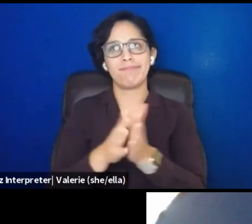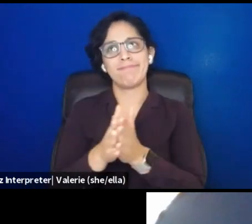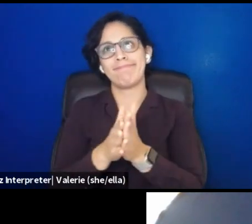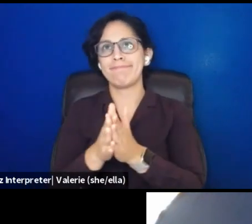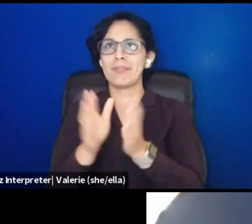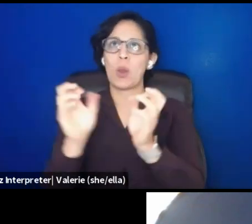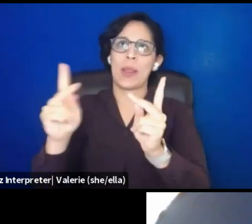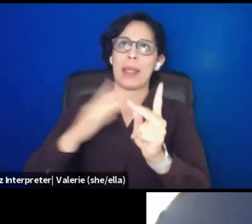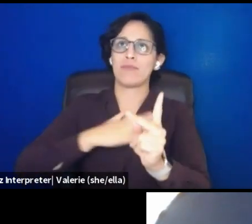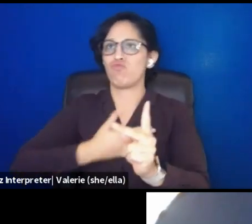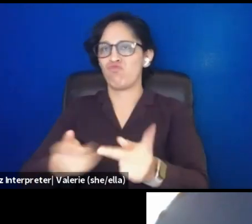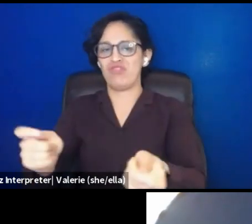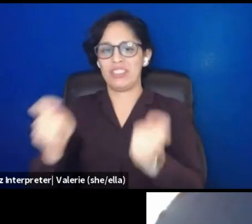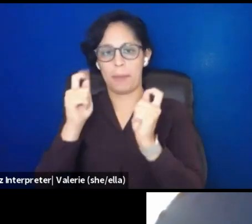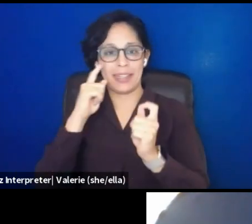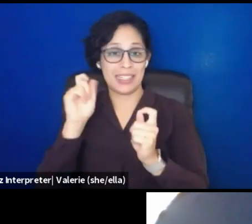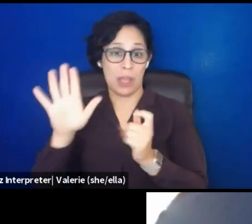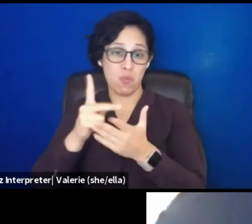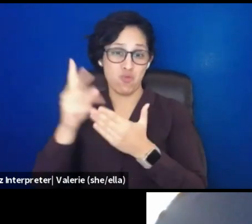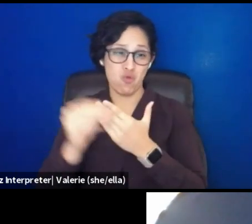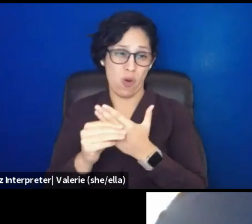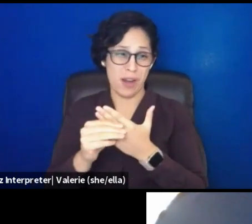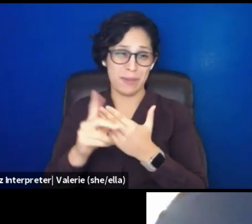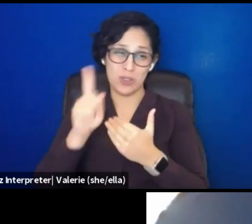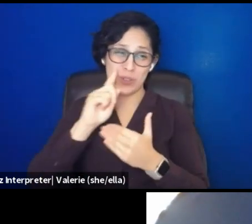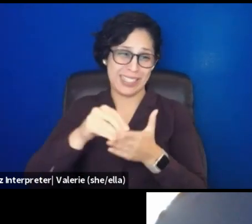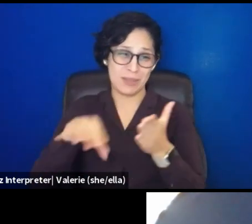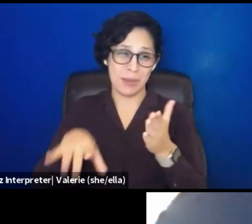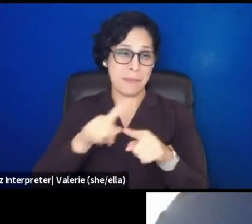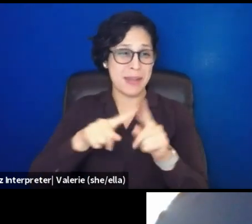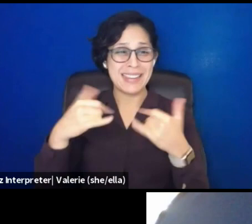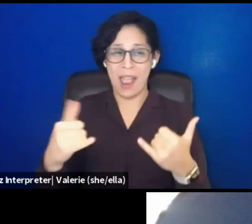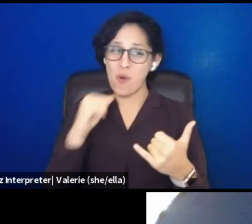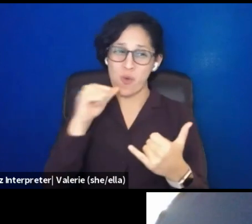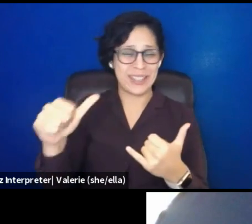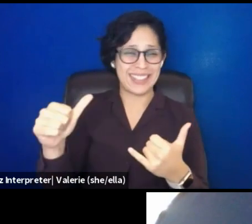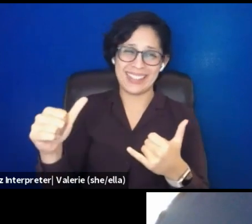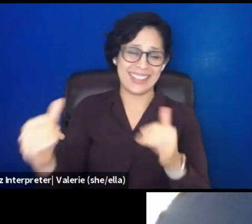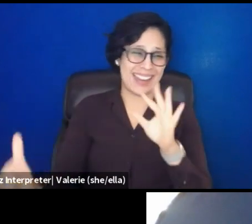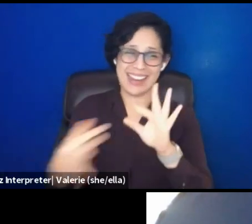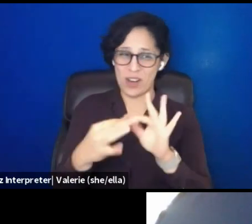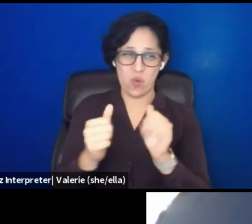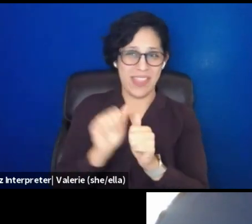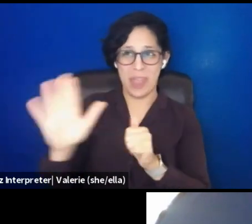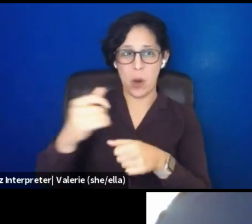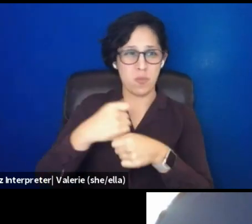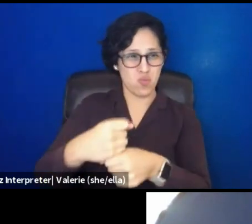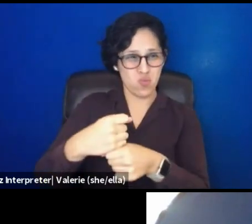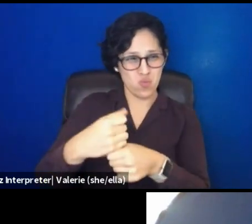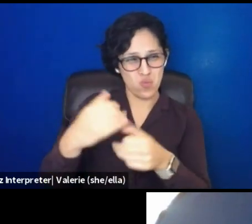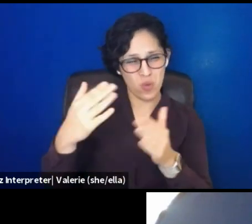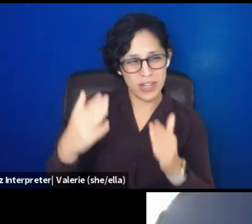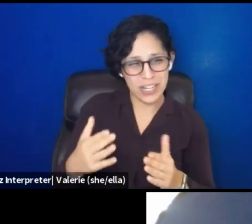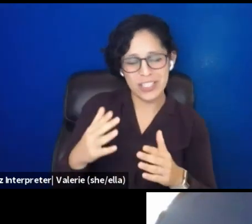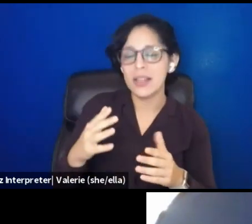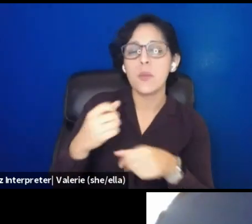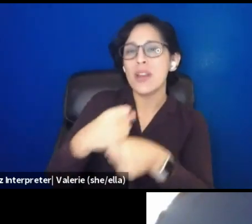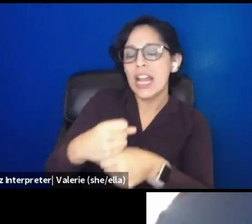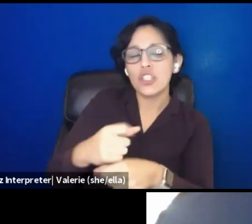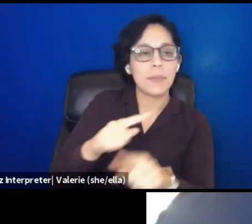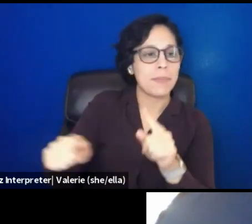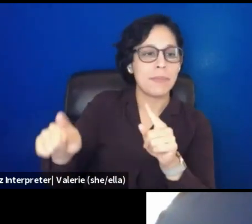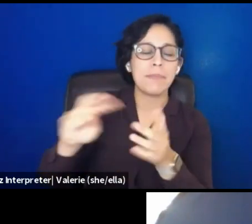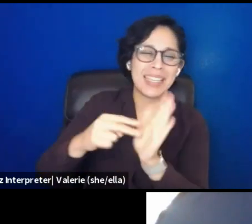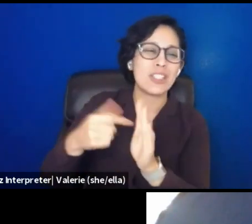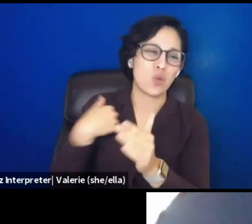program. But now that it is not tied to a production, we've lost them, but it started a whole, I mean, we've been in a pandemic,